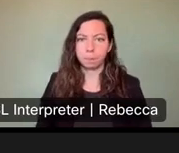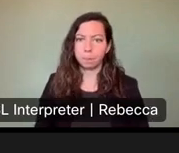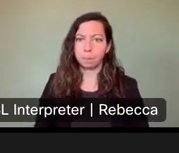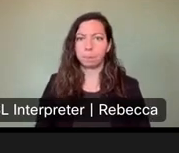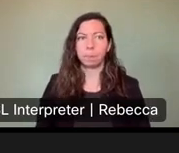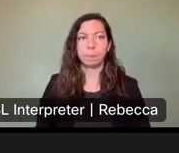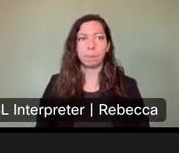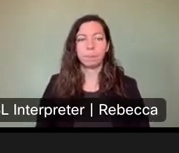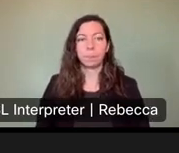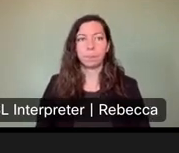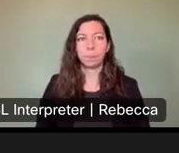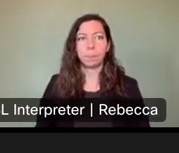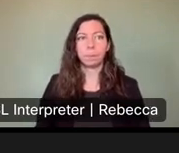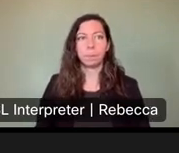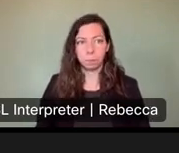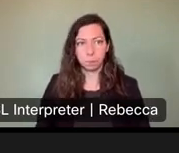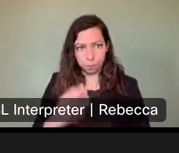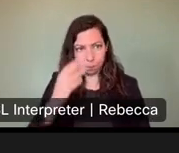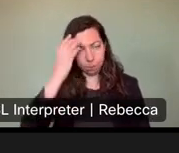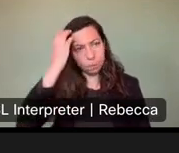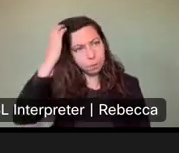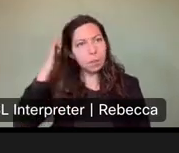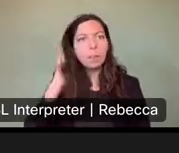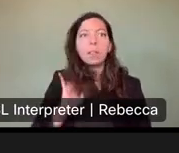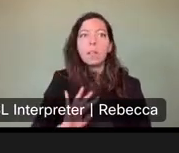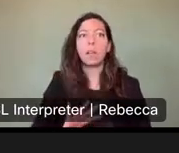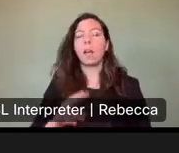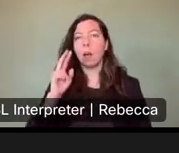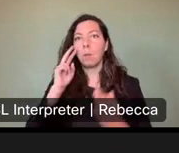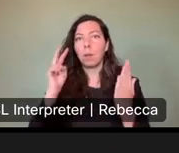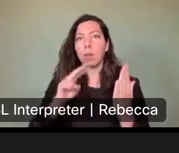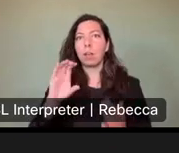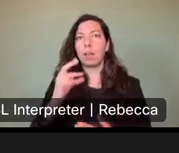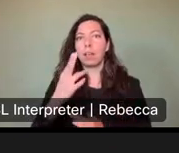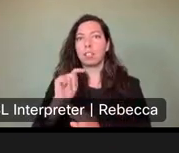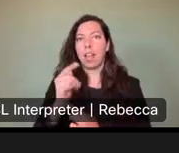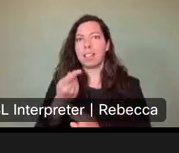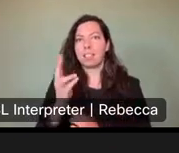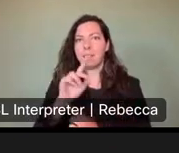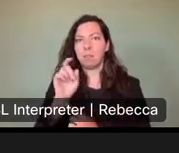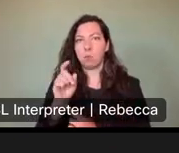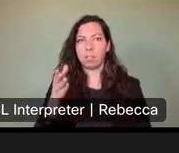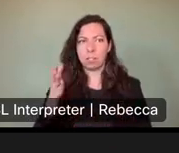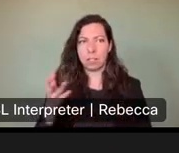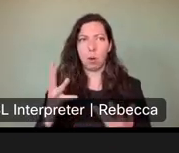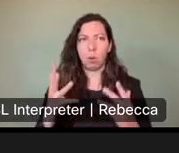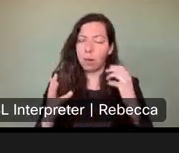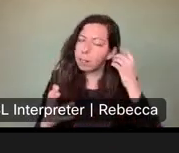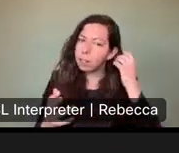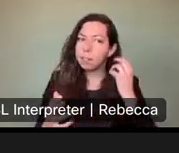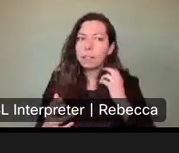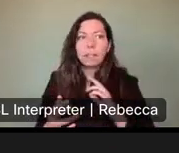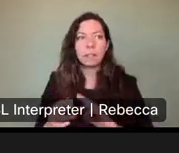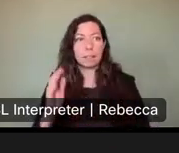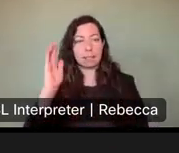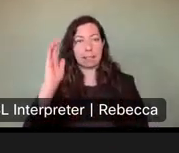Maybe we can get the chat questions first. Yeah, we'll, we'll go to the chat questions first. Let's see here. Seems like there's